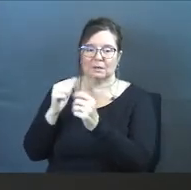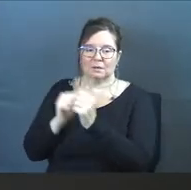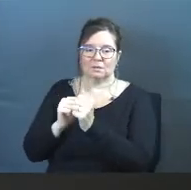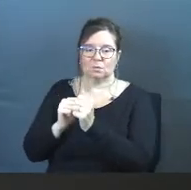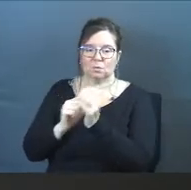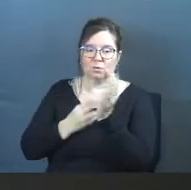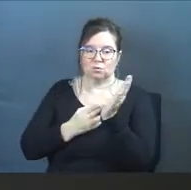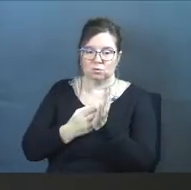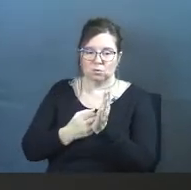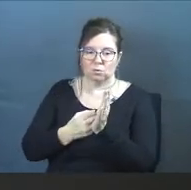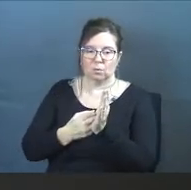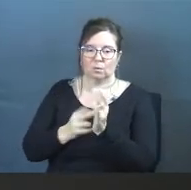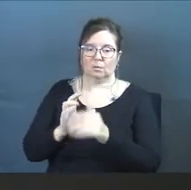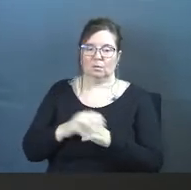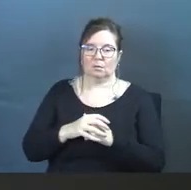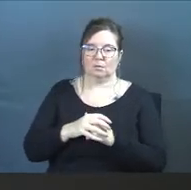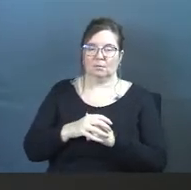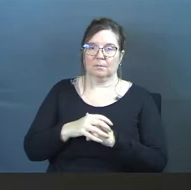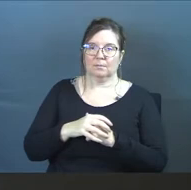engage with truth.